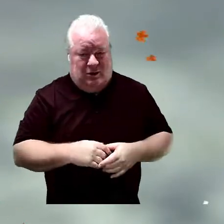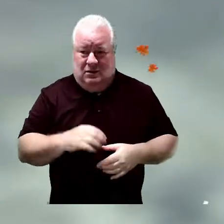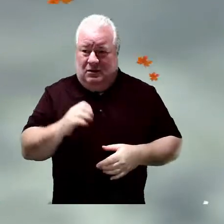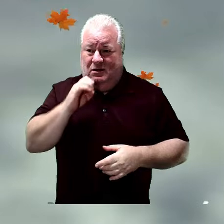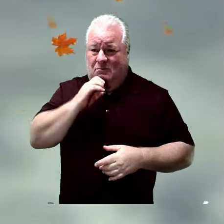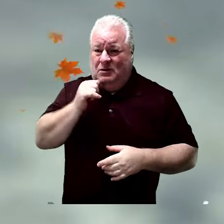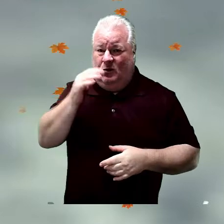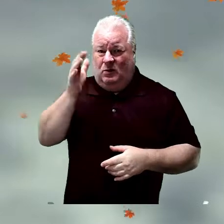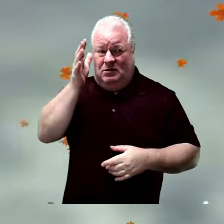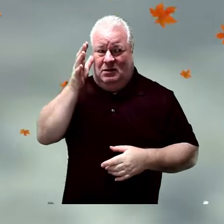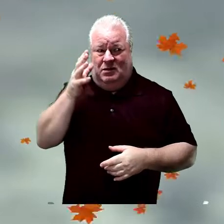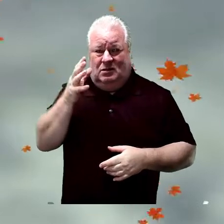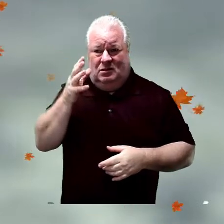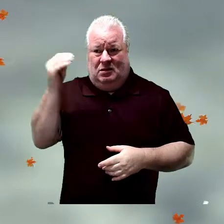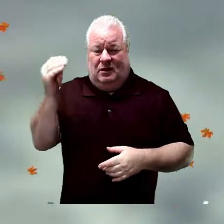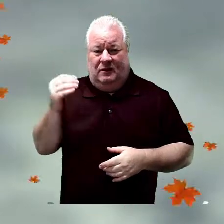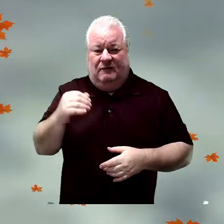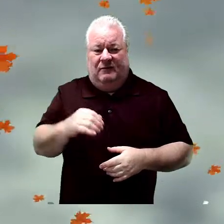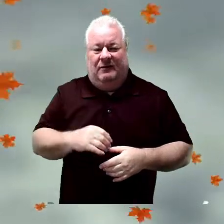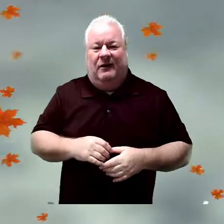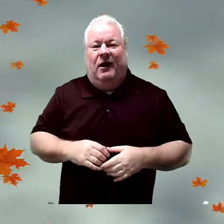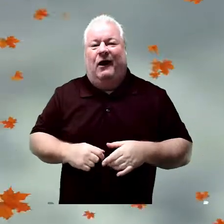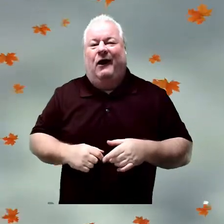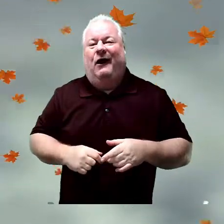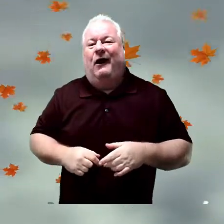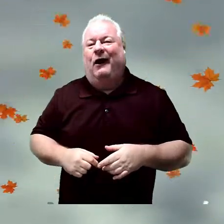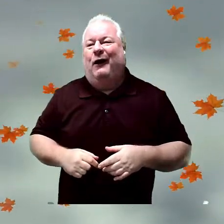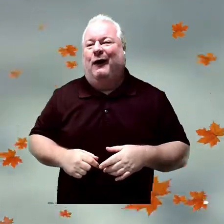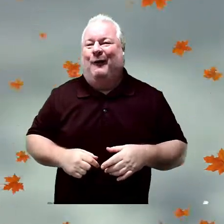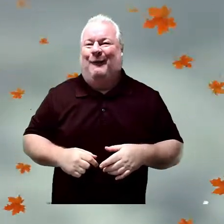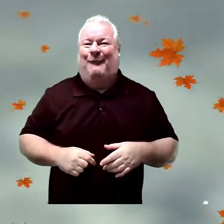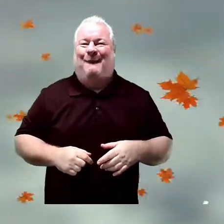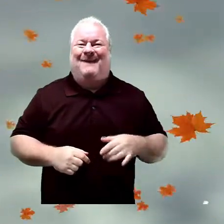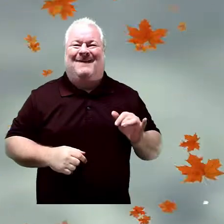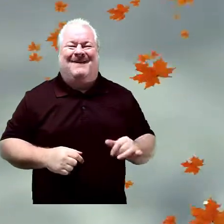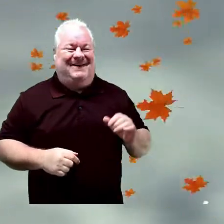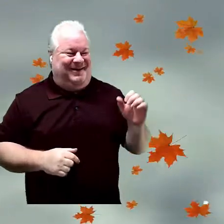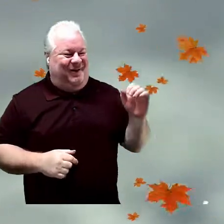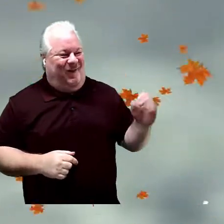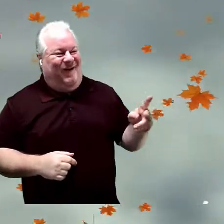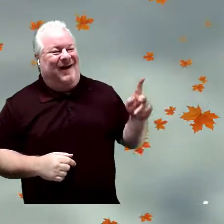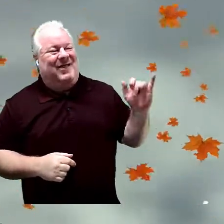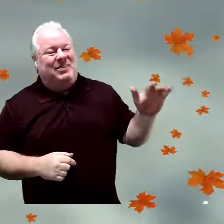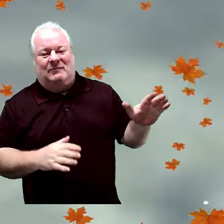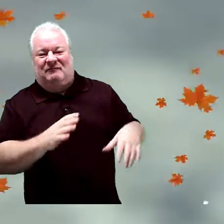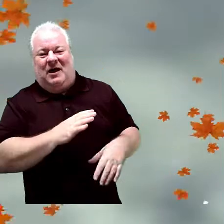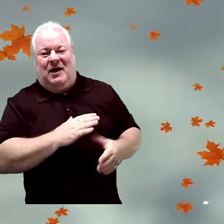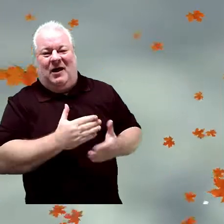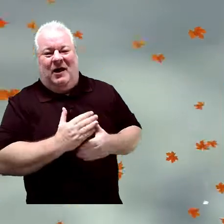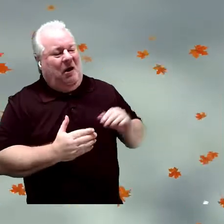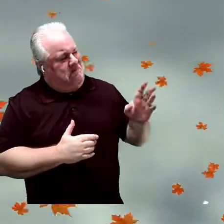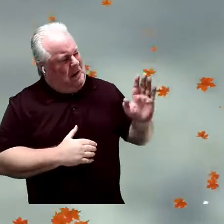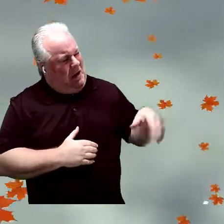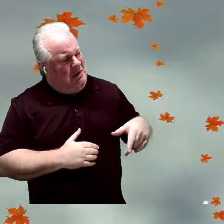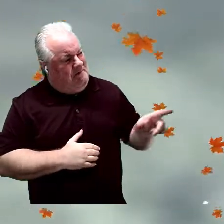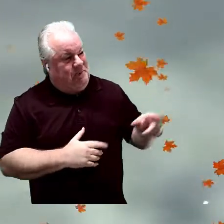Elmo doesn't want Daddy to leave. Oh, well, that's okay, son. It's okay. Oh,